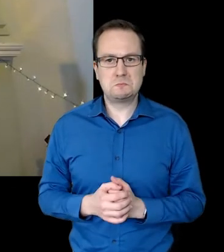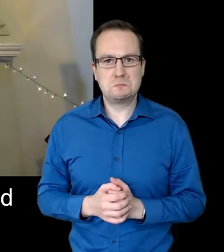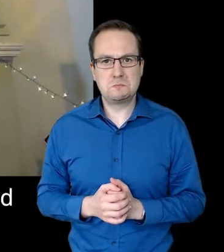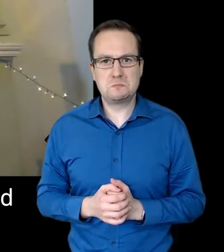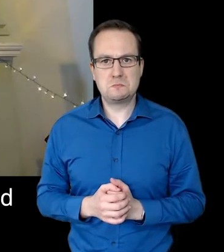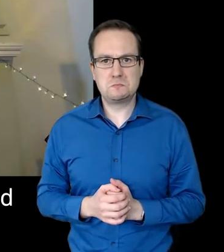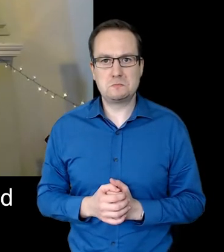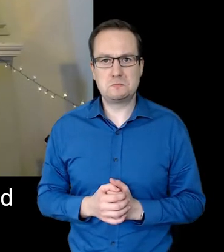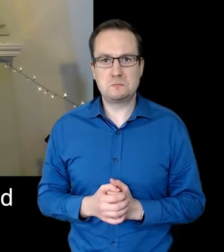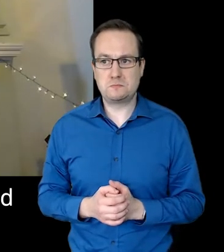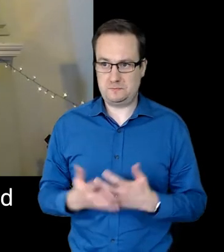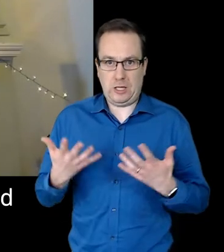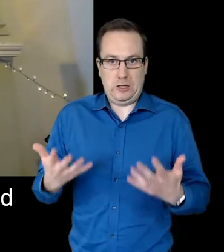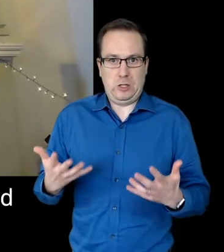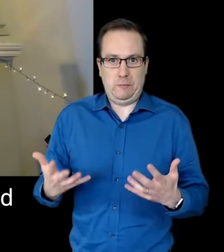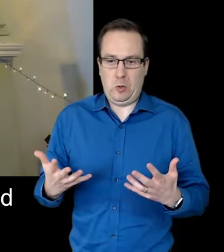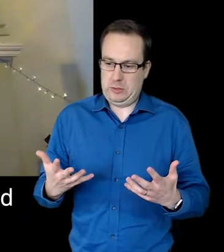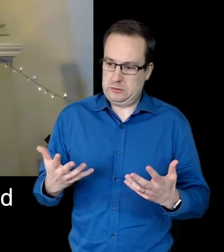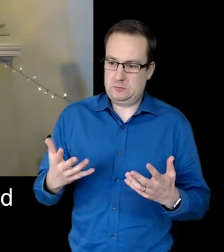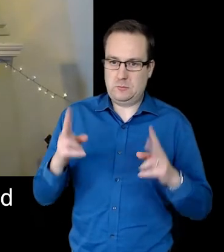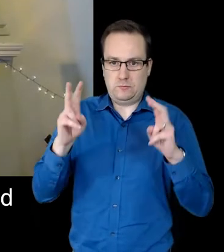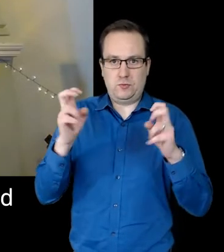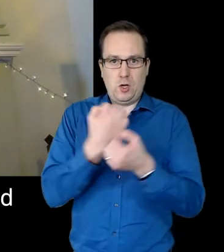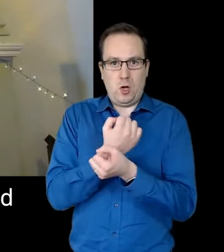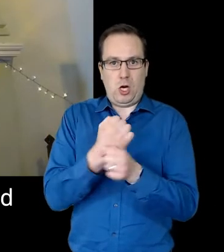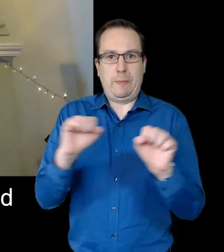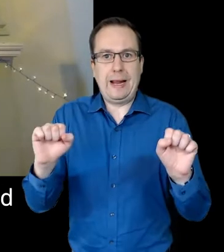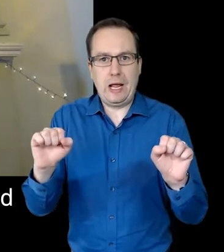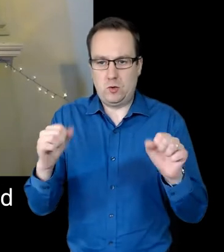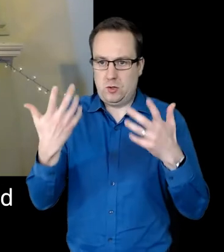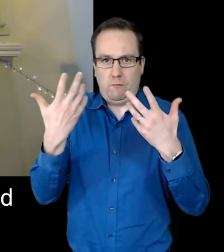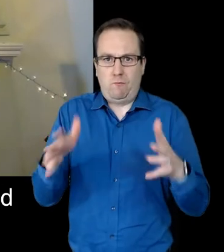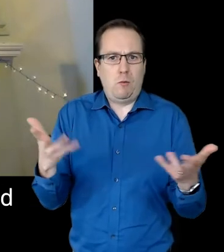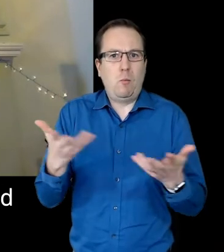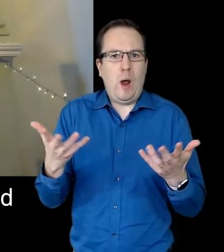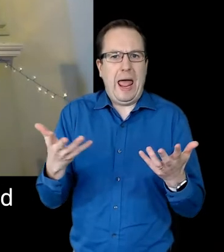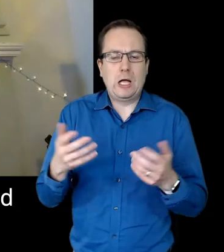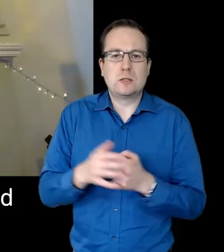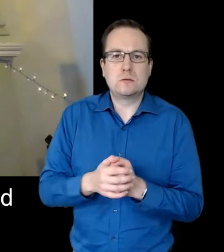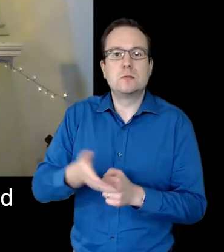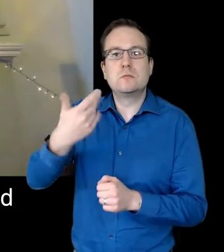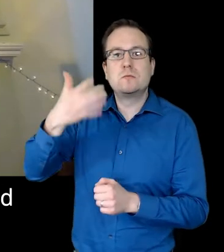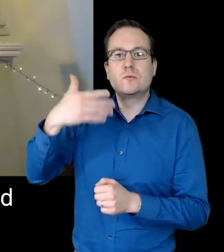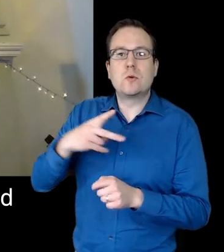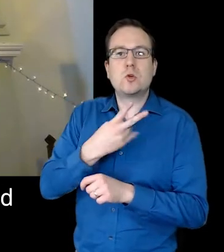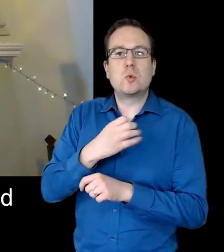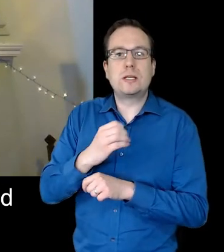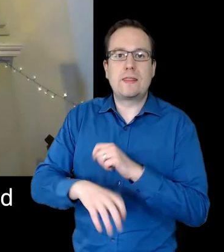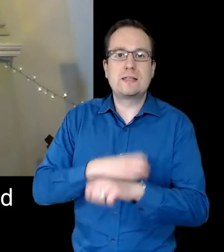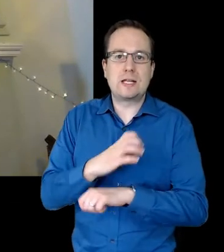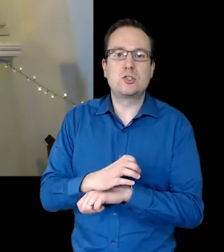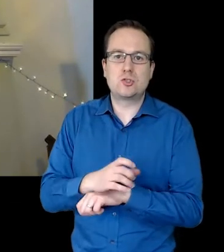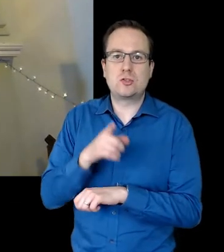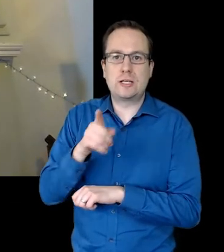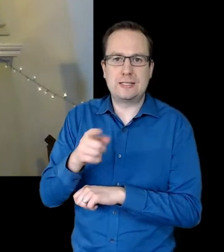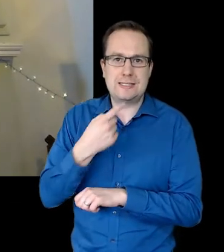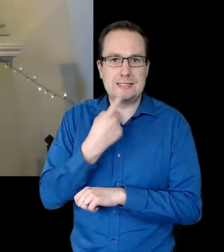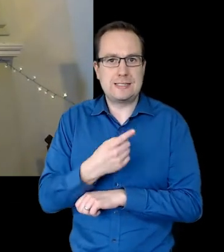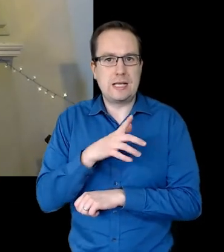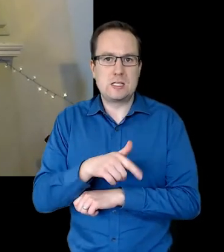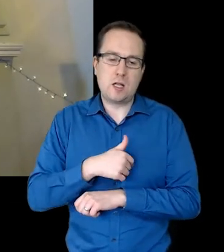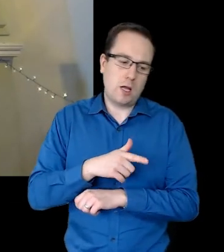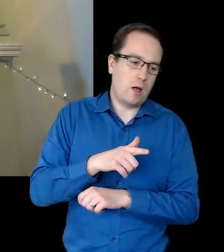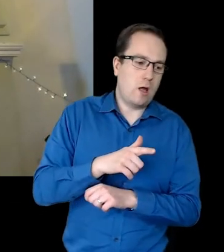The present day expression coming out. Originated in an early 20th century analogy. That likens a homosexual